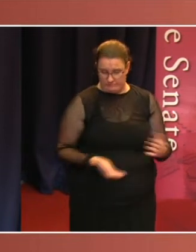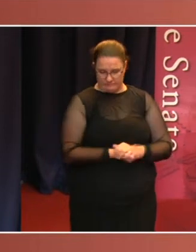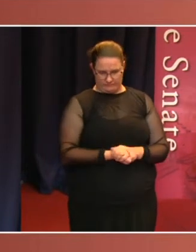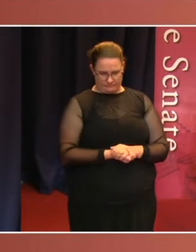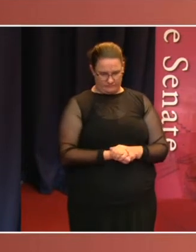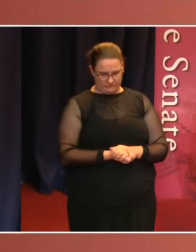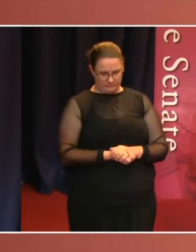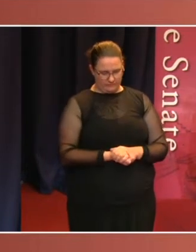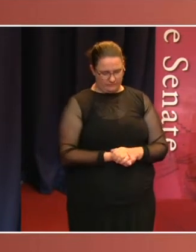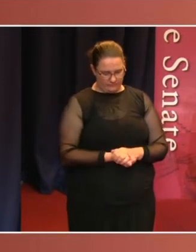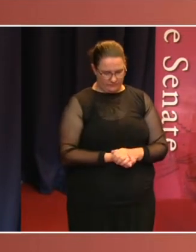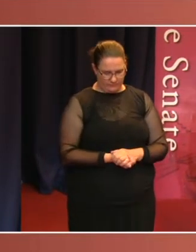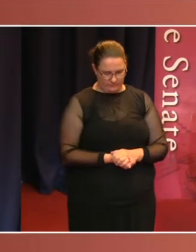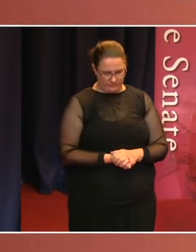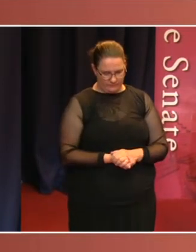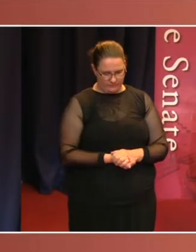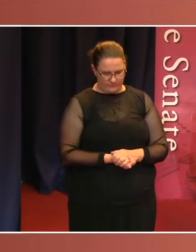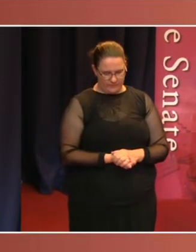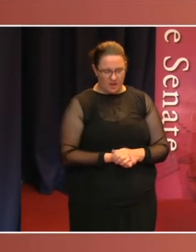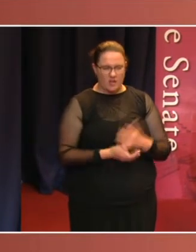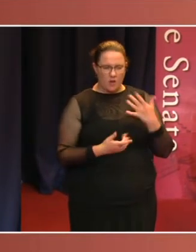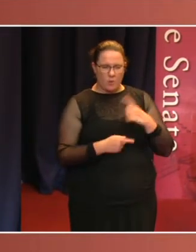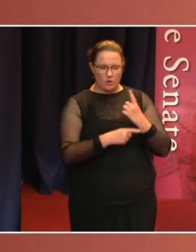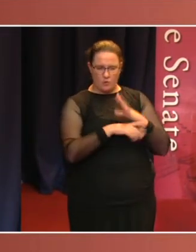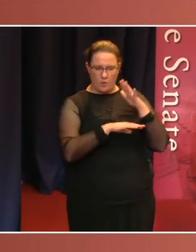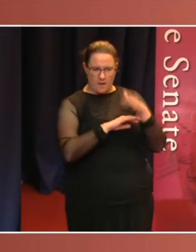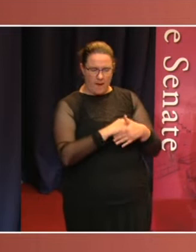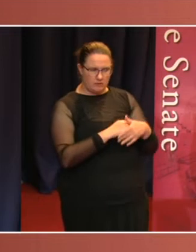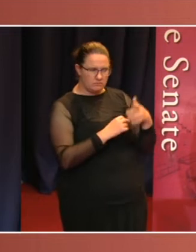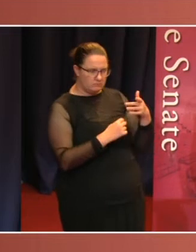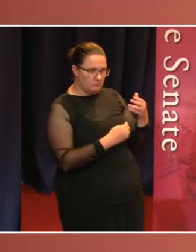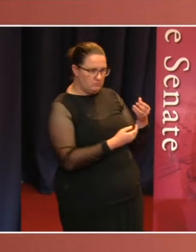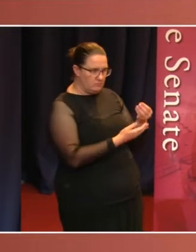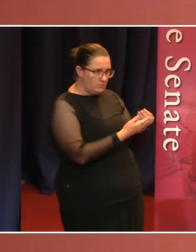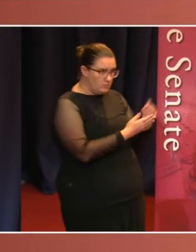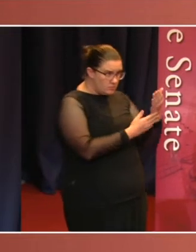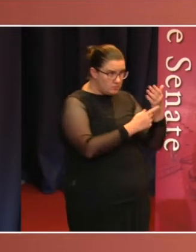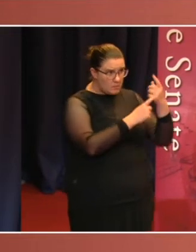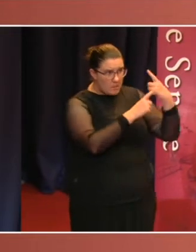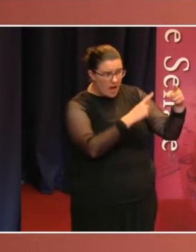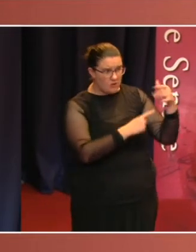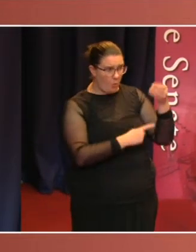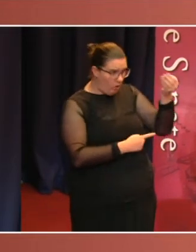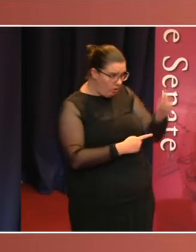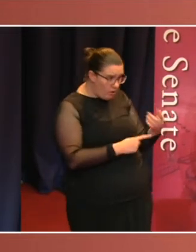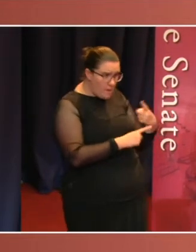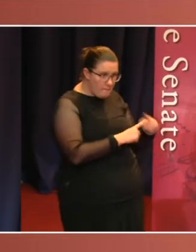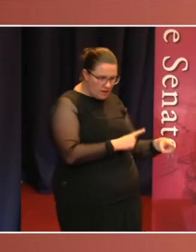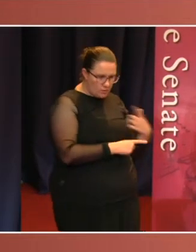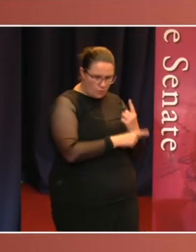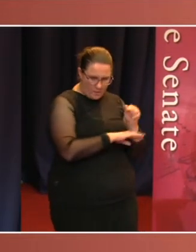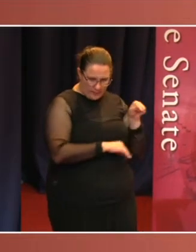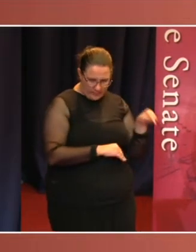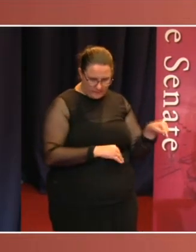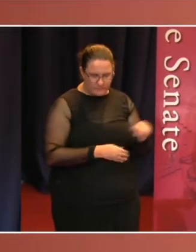It's this final example I want to linger on. Senate enthusiasts often talk about the